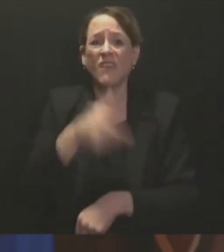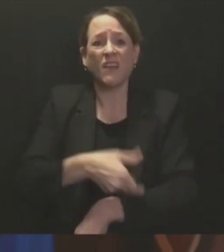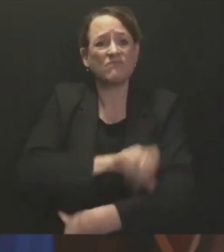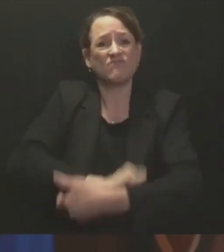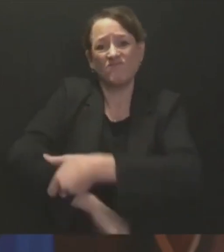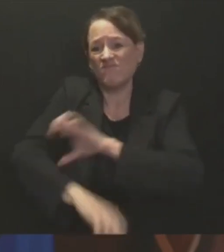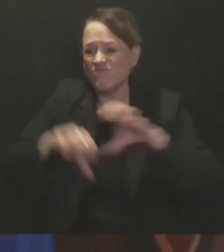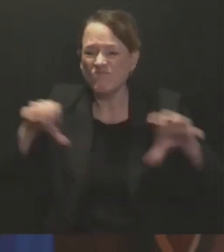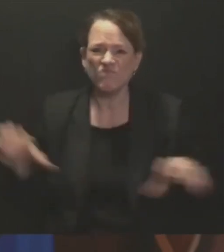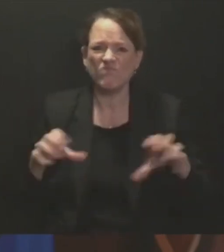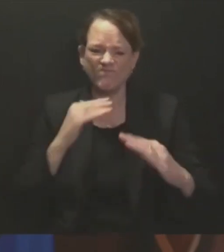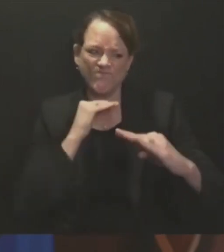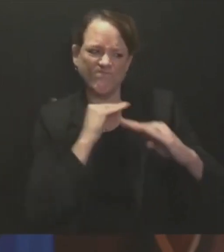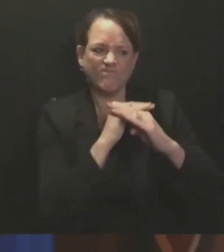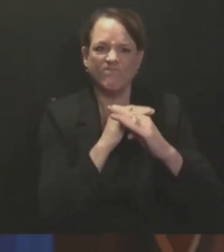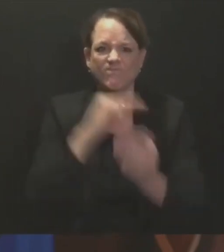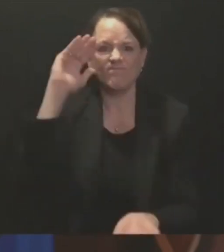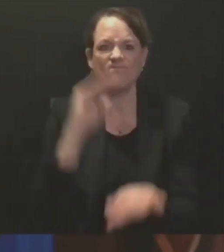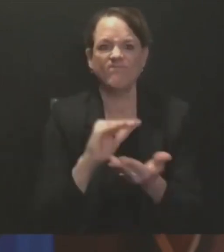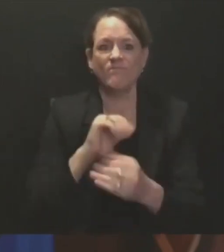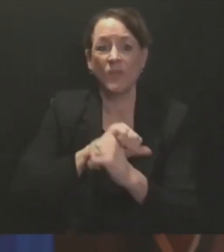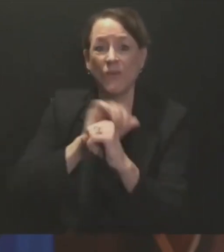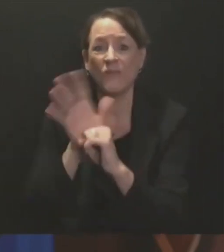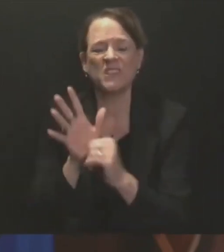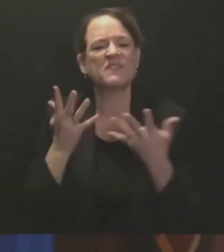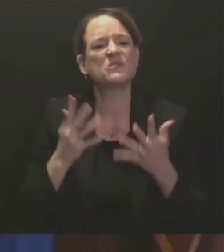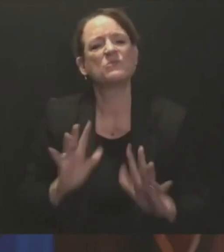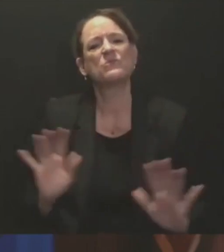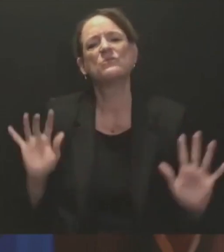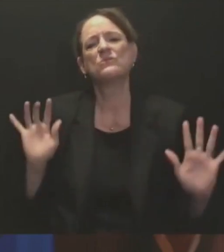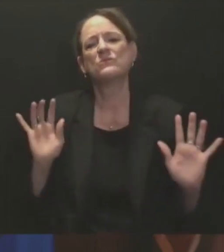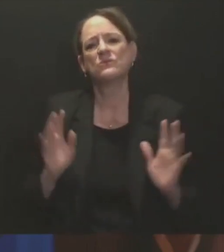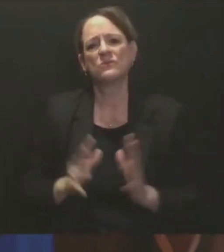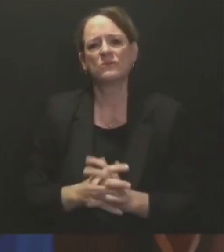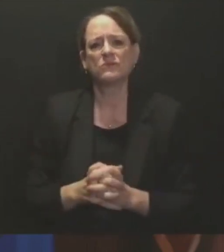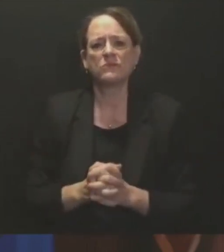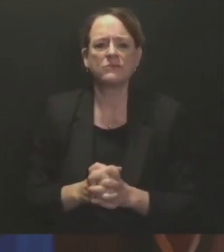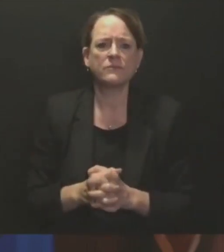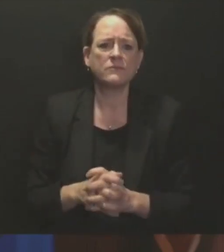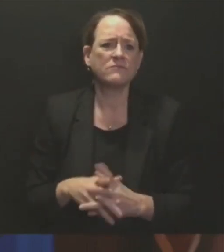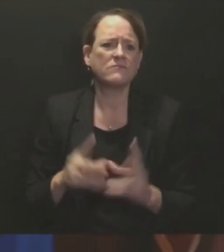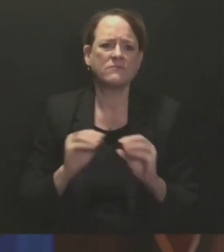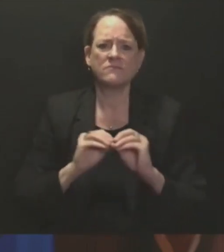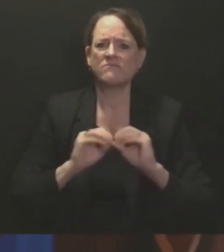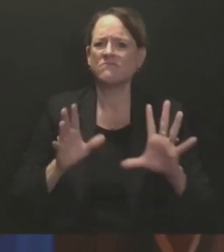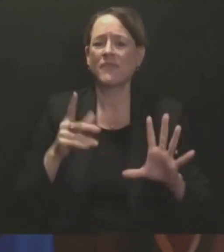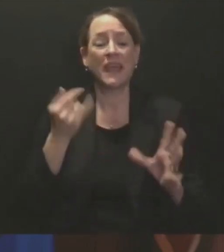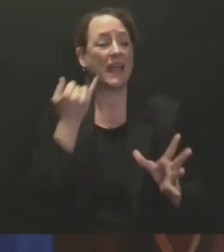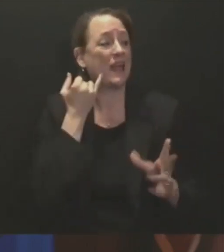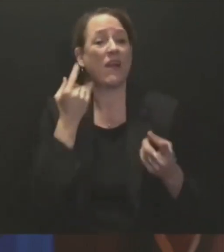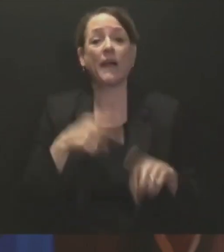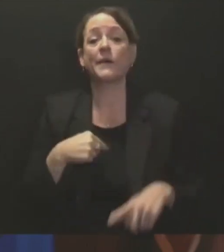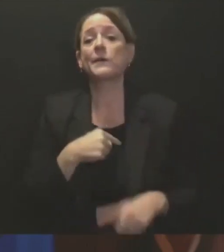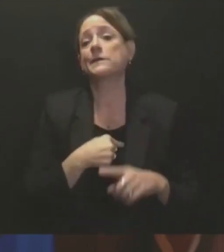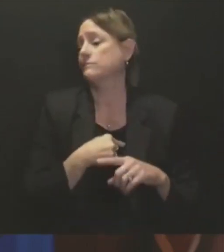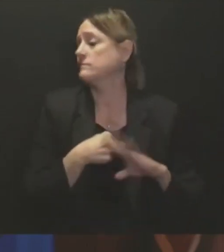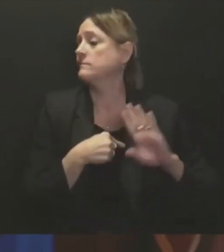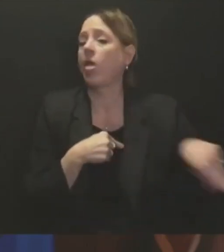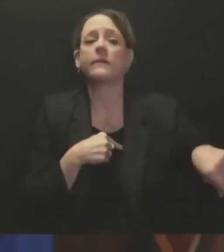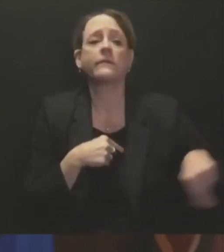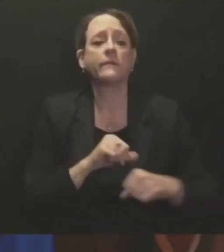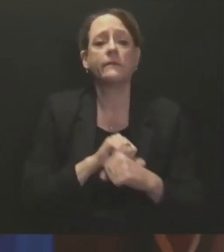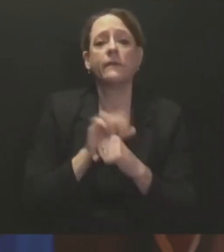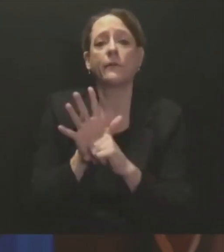Each day this virus goes unchecked is a setback for our economic recovery. Our bars,